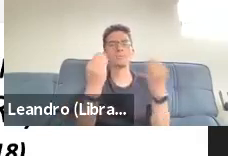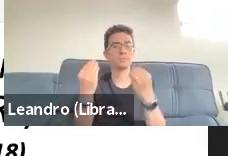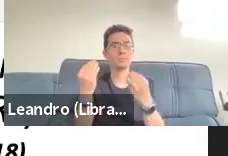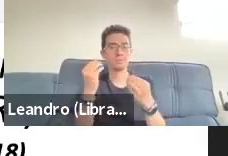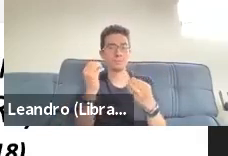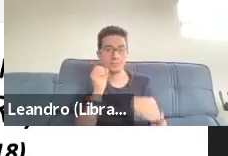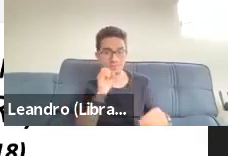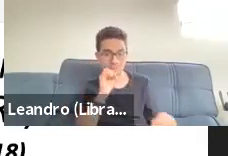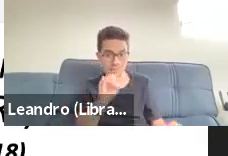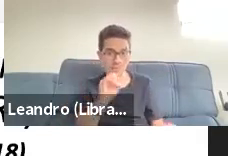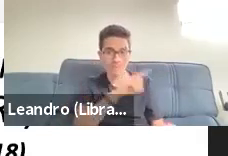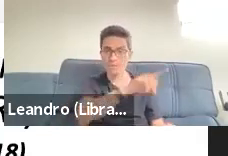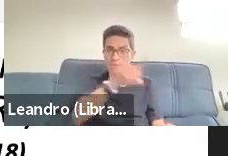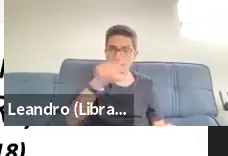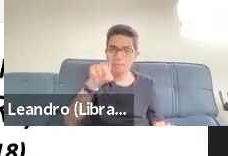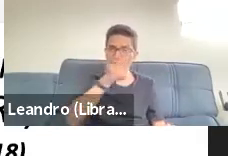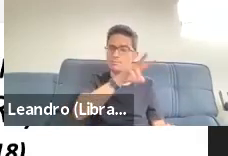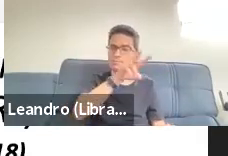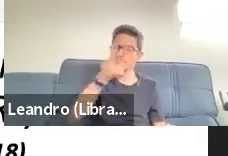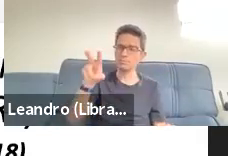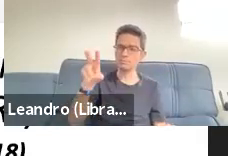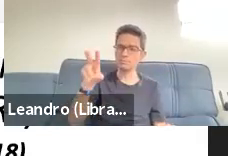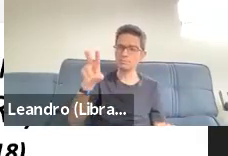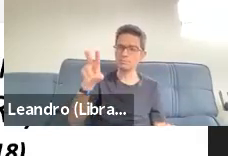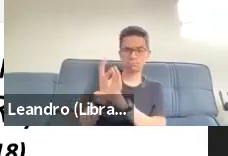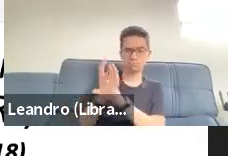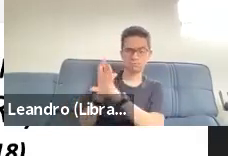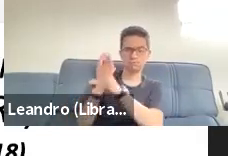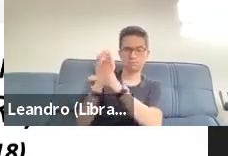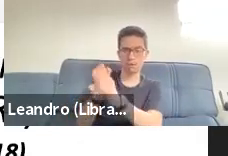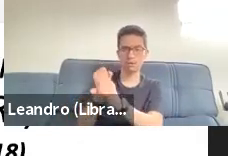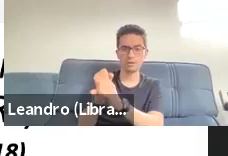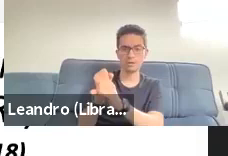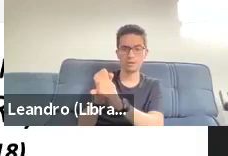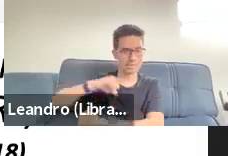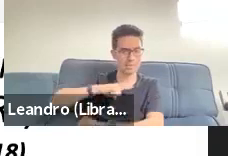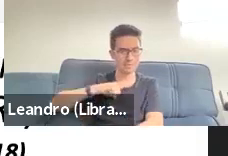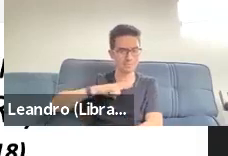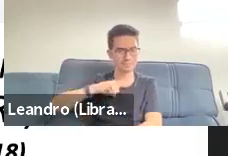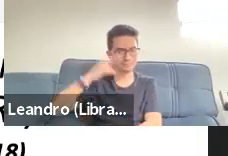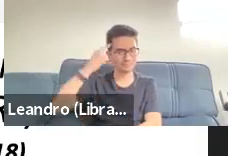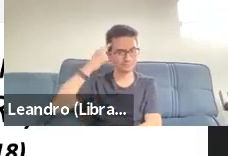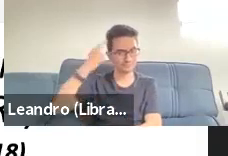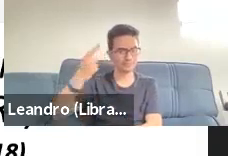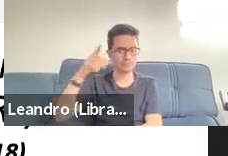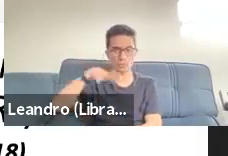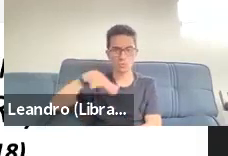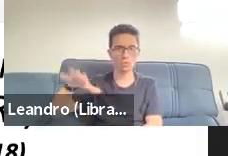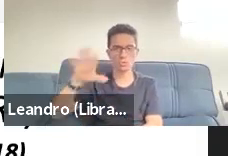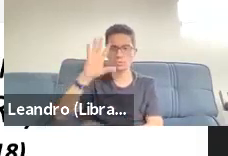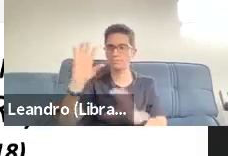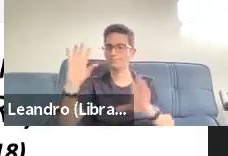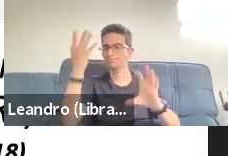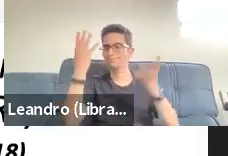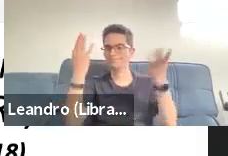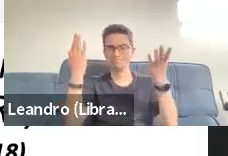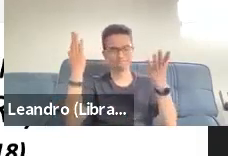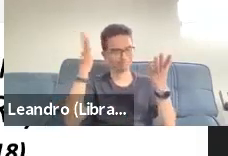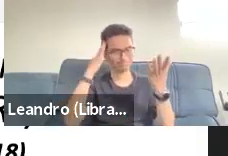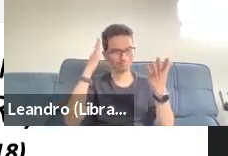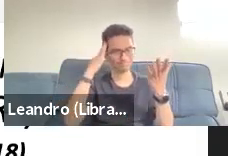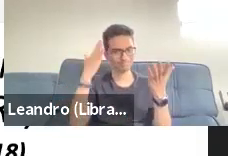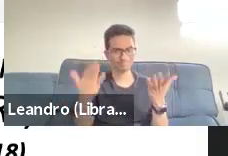average per thousand words of these episodes we identified, trouble sources were not very high, only 2